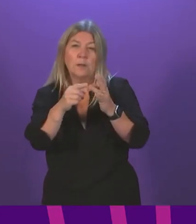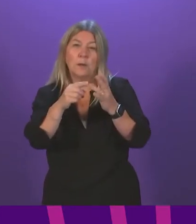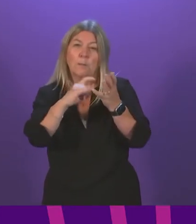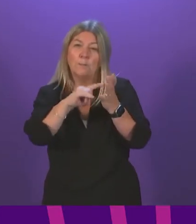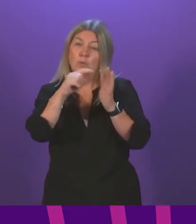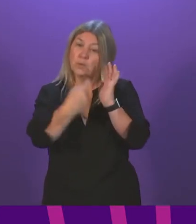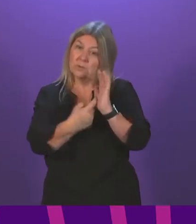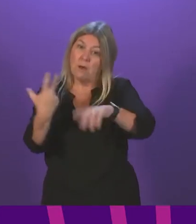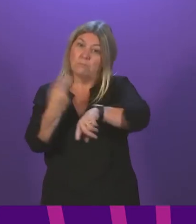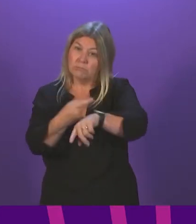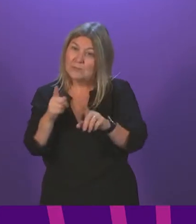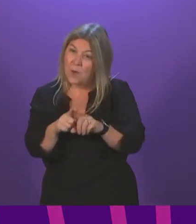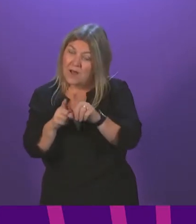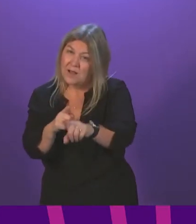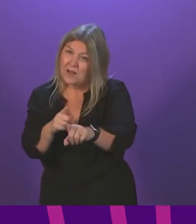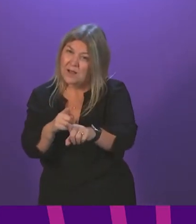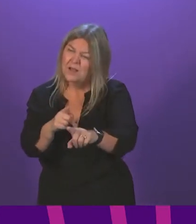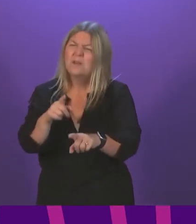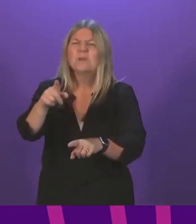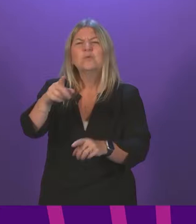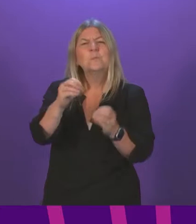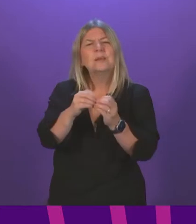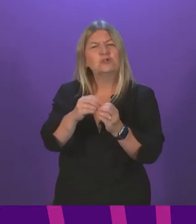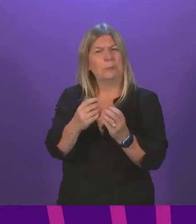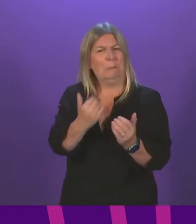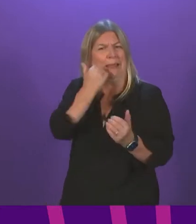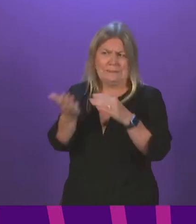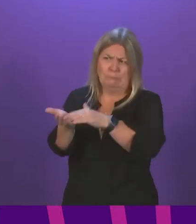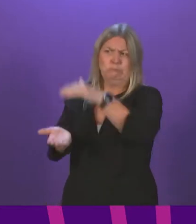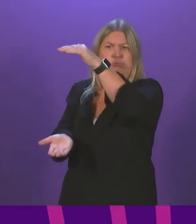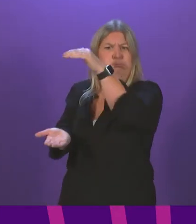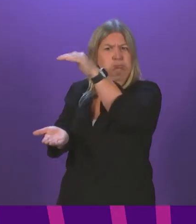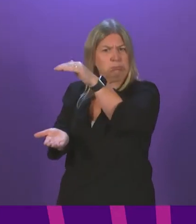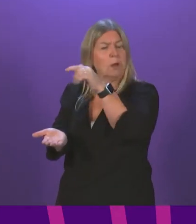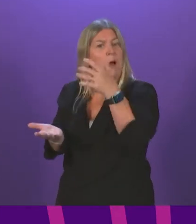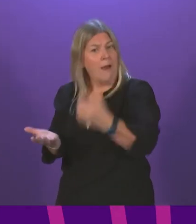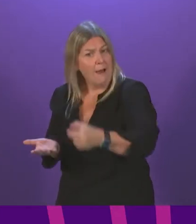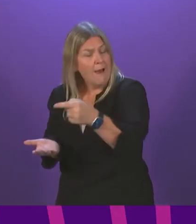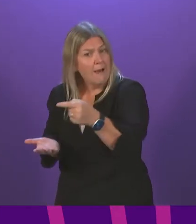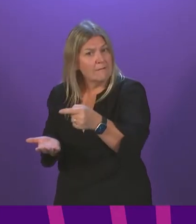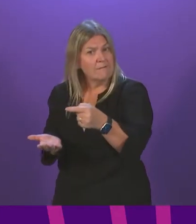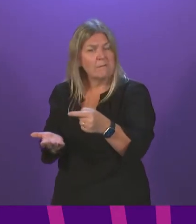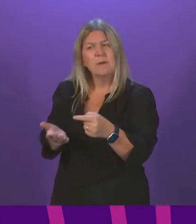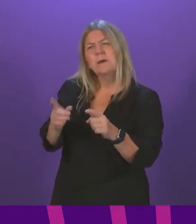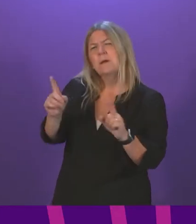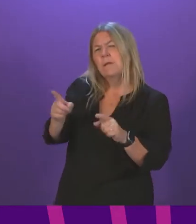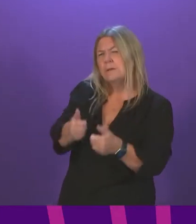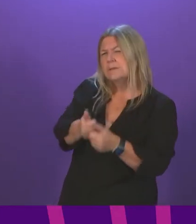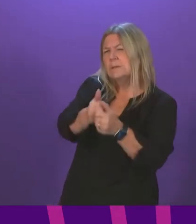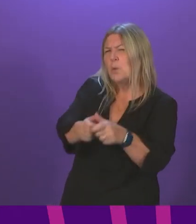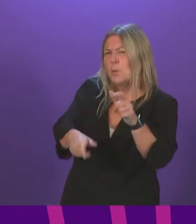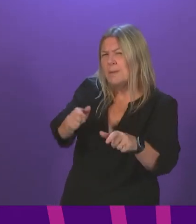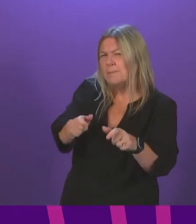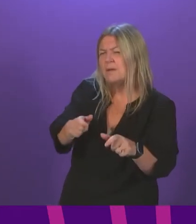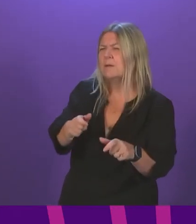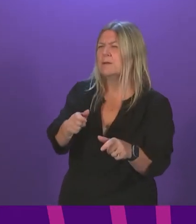the surplus that he's referred to? Would that impact on the possibility of the Scottish Government supporting people going to COP26 from